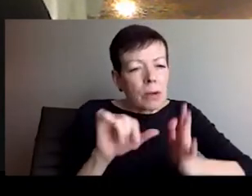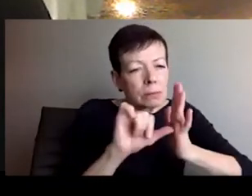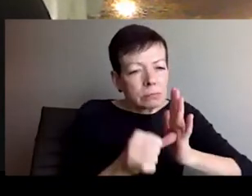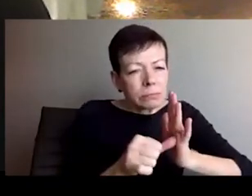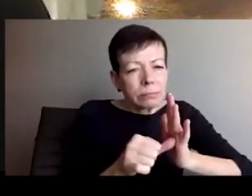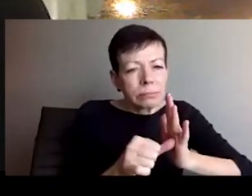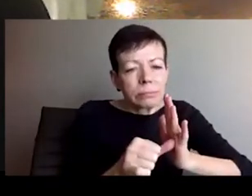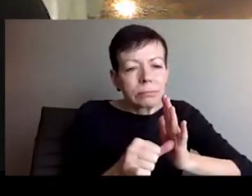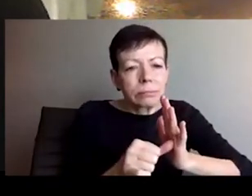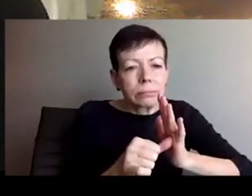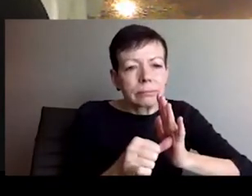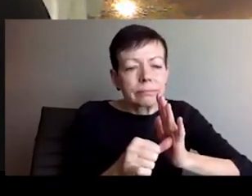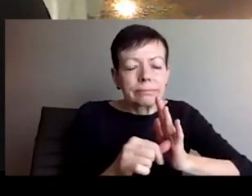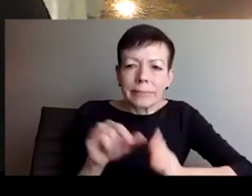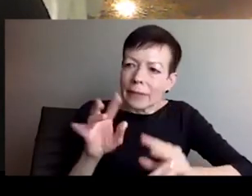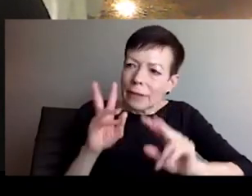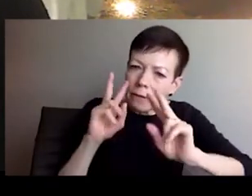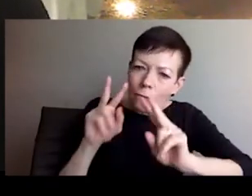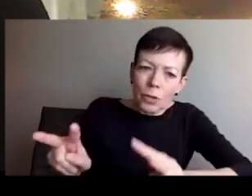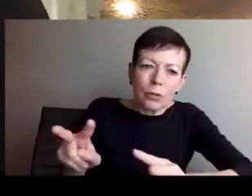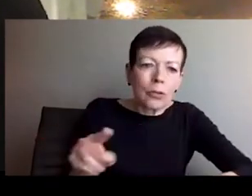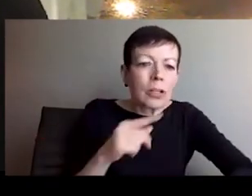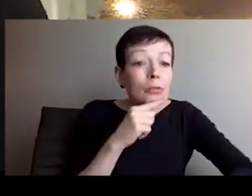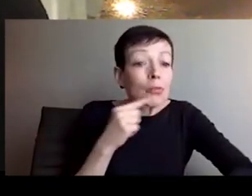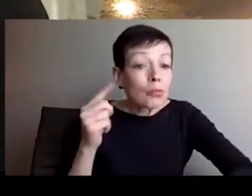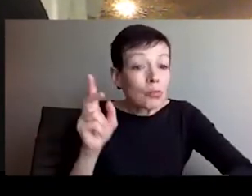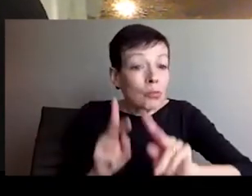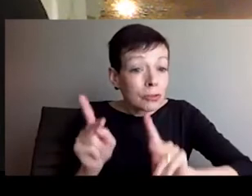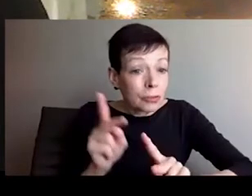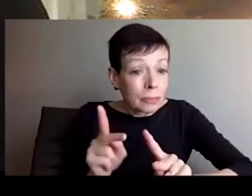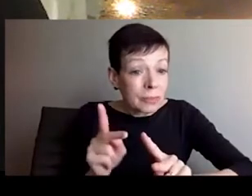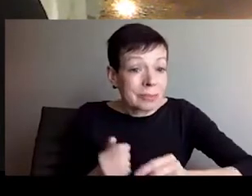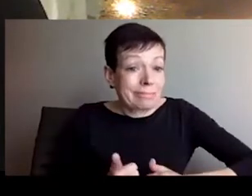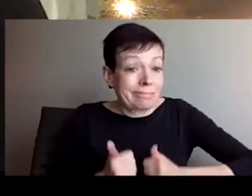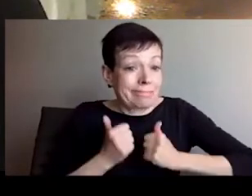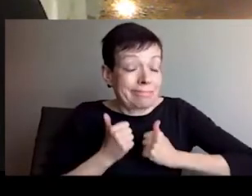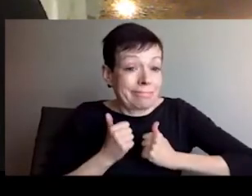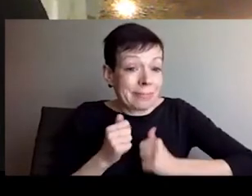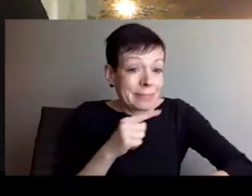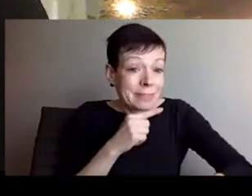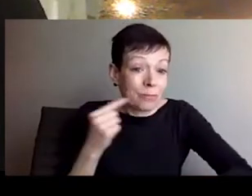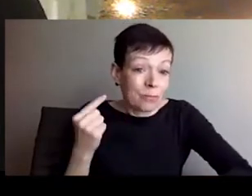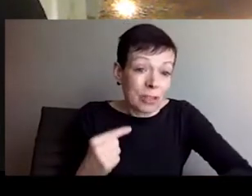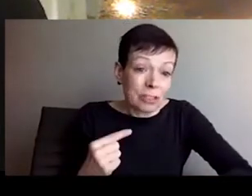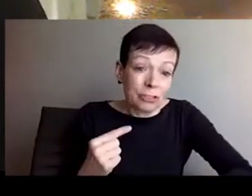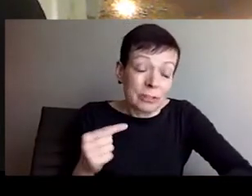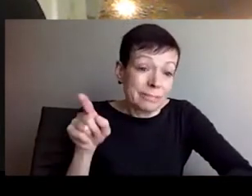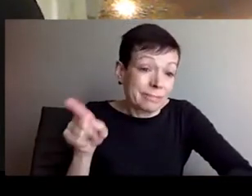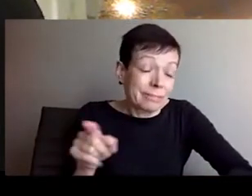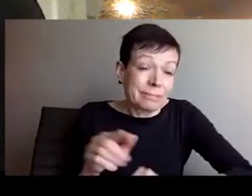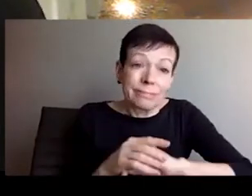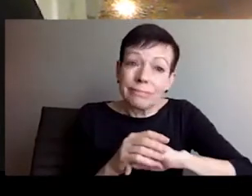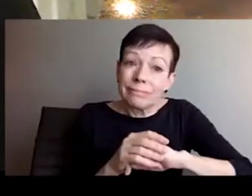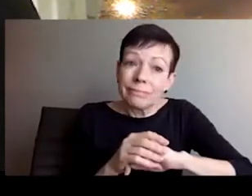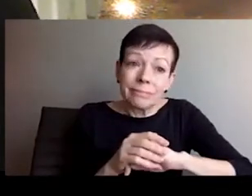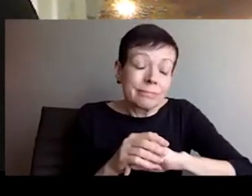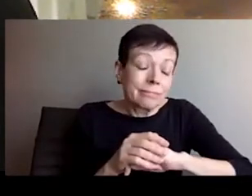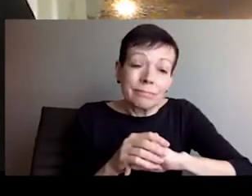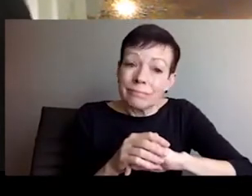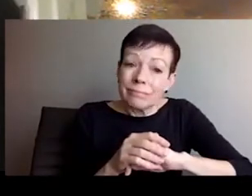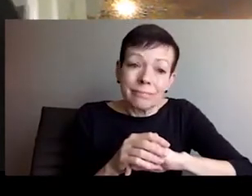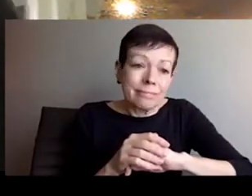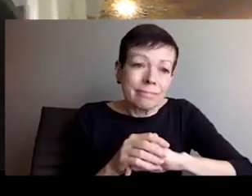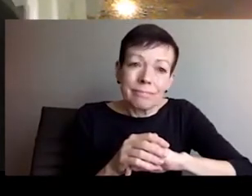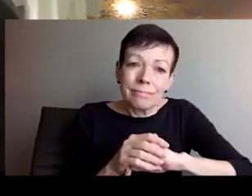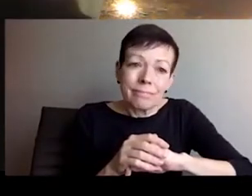also related to all the Baltic countries, it's related to Poland, to Romania, and of course, such countries